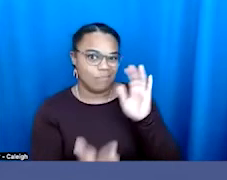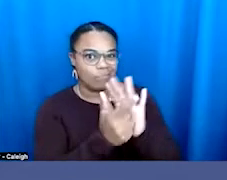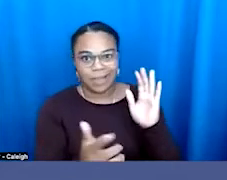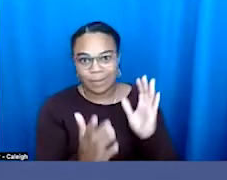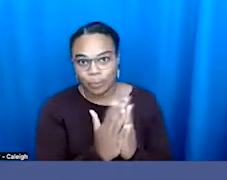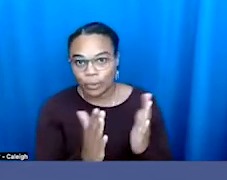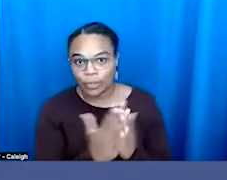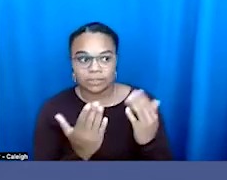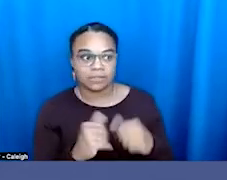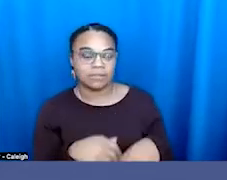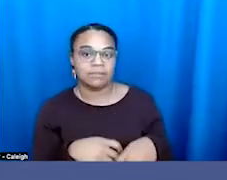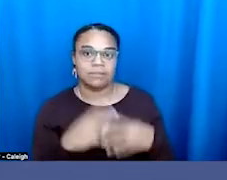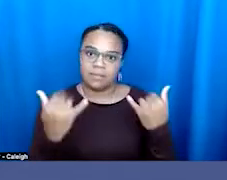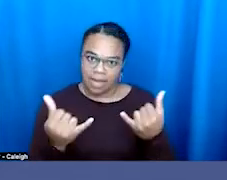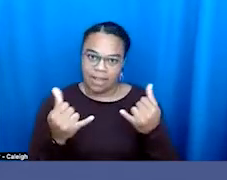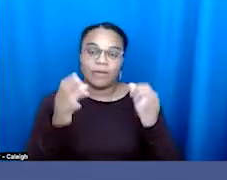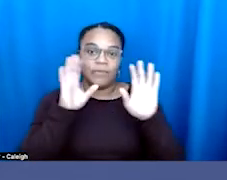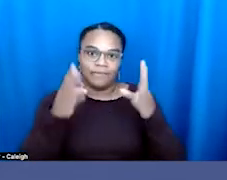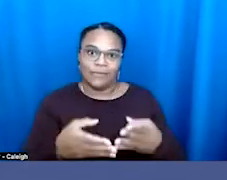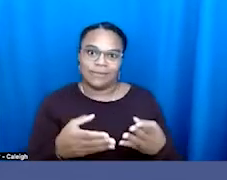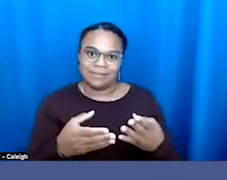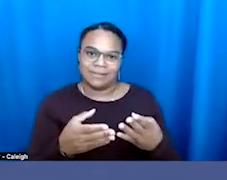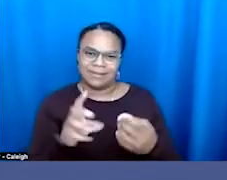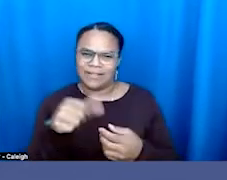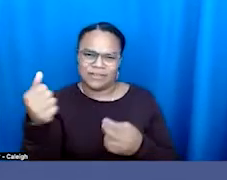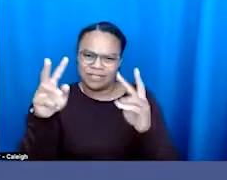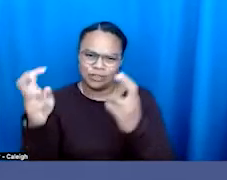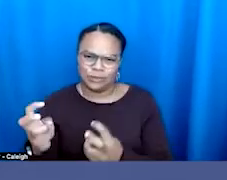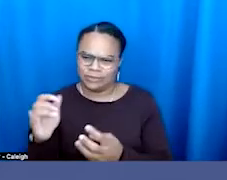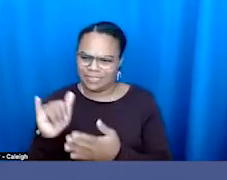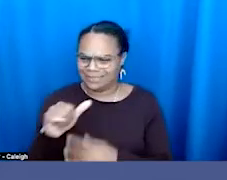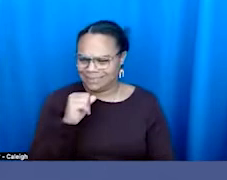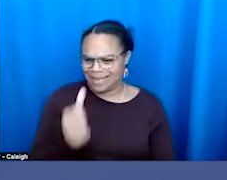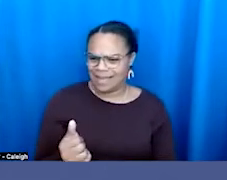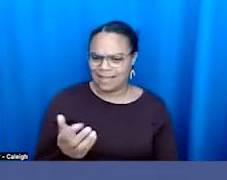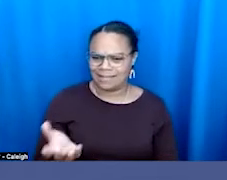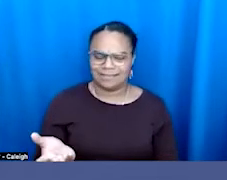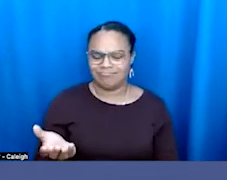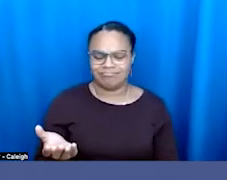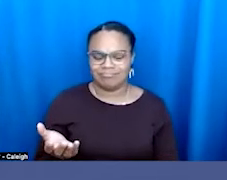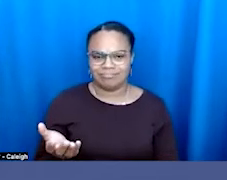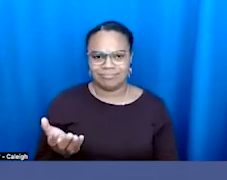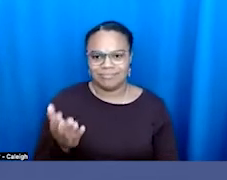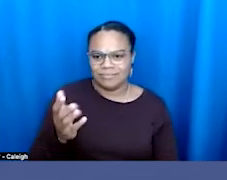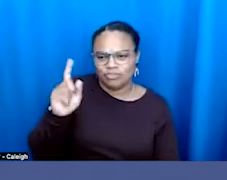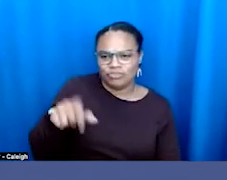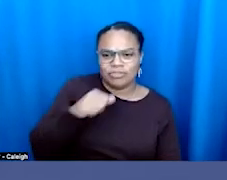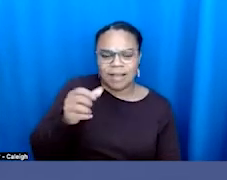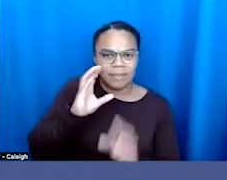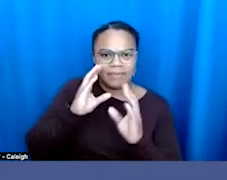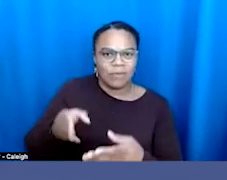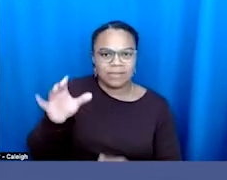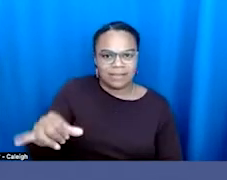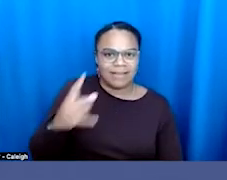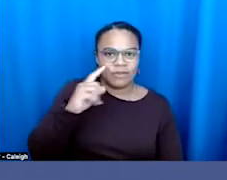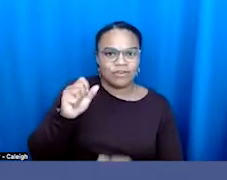There's a focus on things that are actually not the, not what we need to be focused on in terms of job